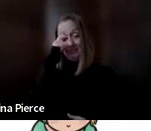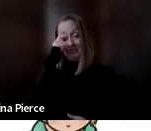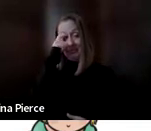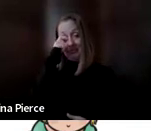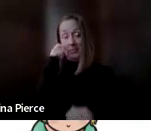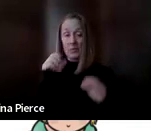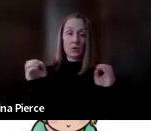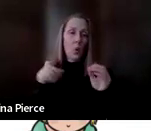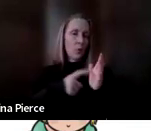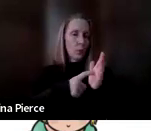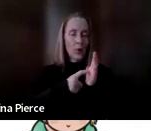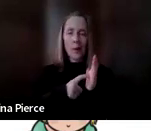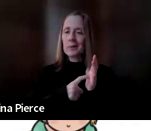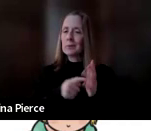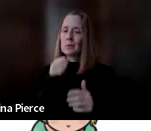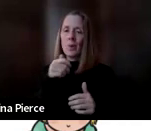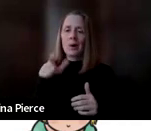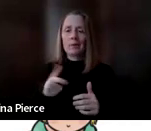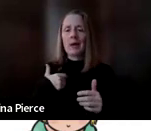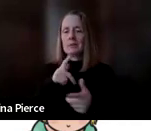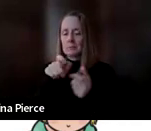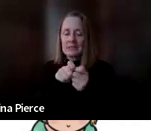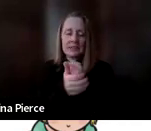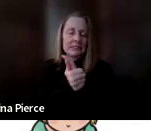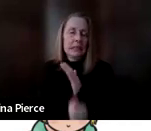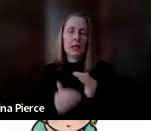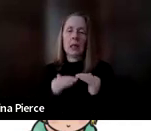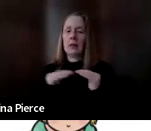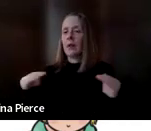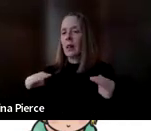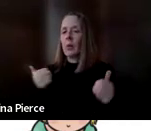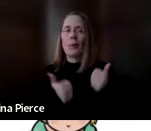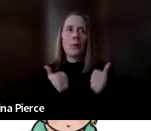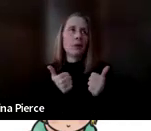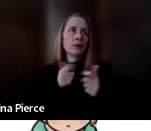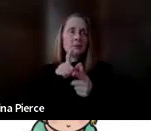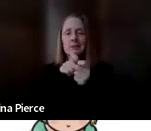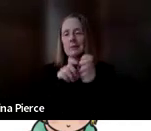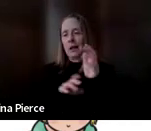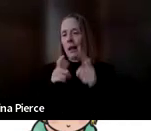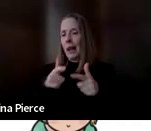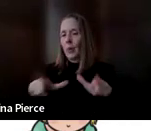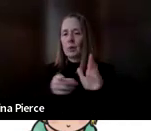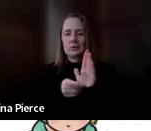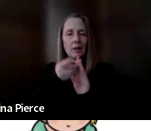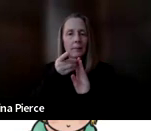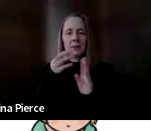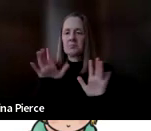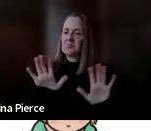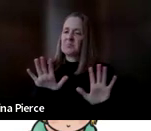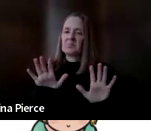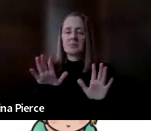system. You don't have to have a certain skill level as far as language development or even knowing how to navigate